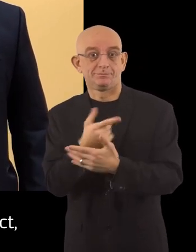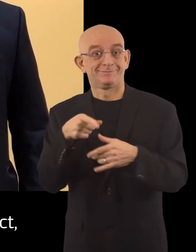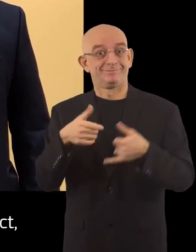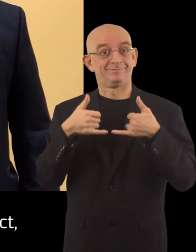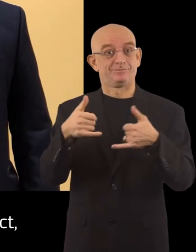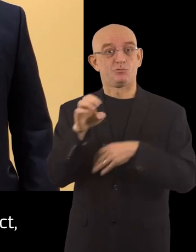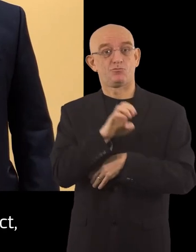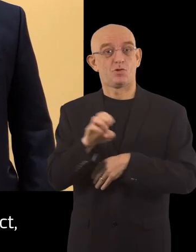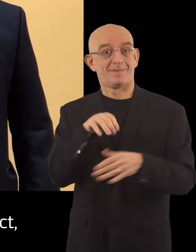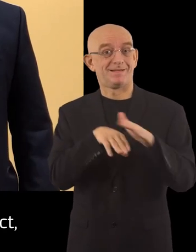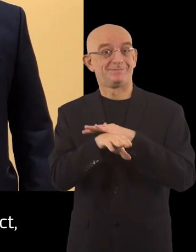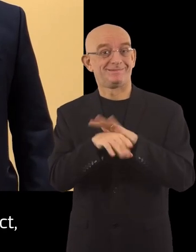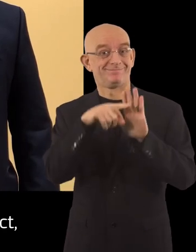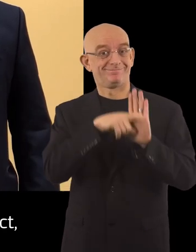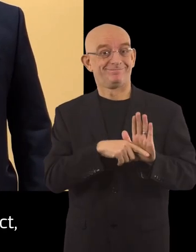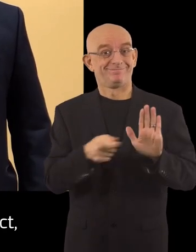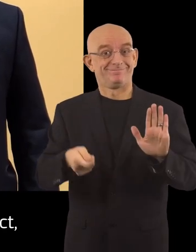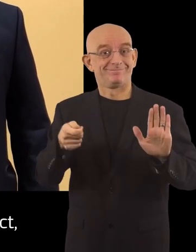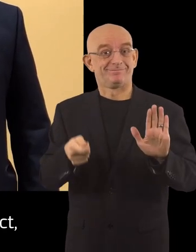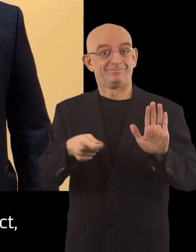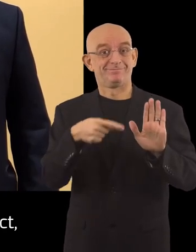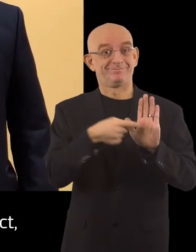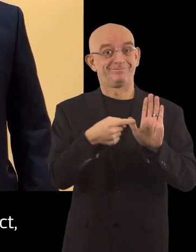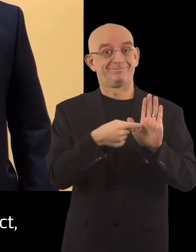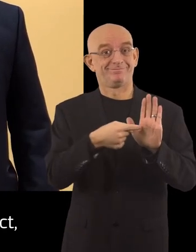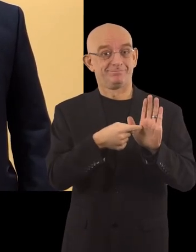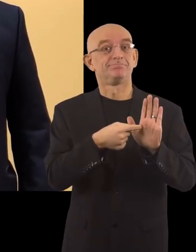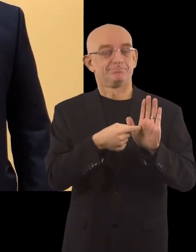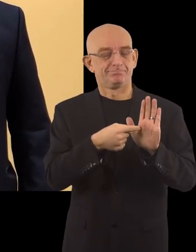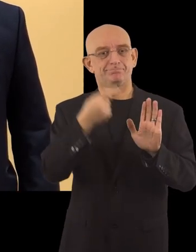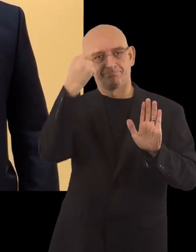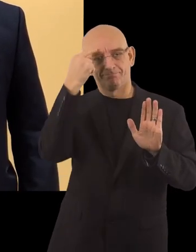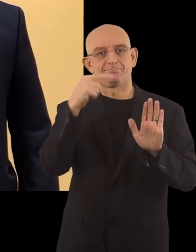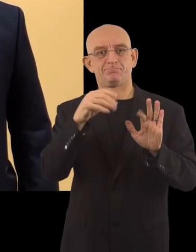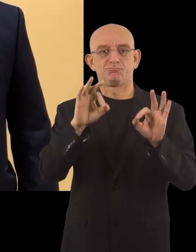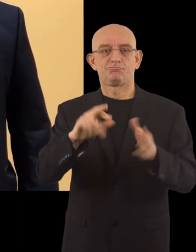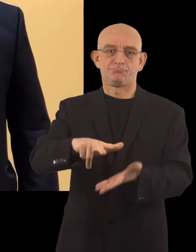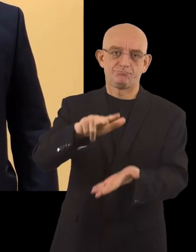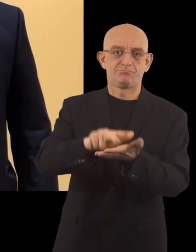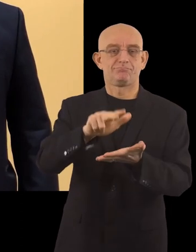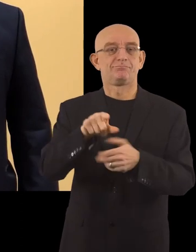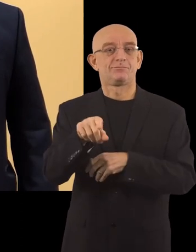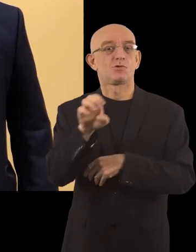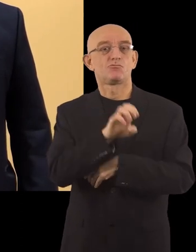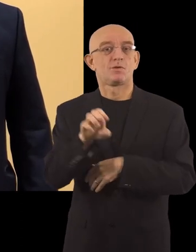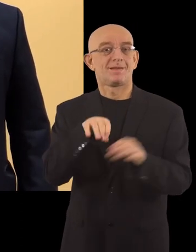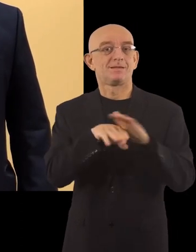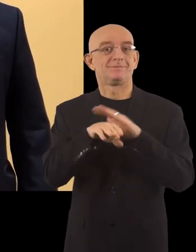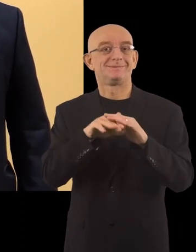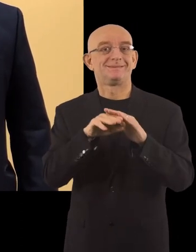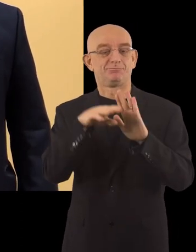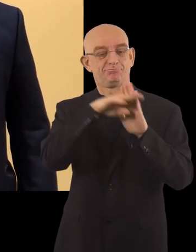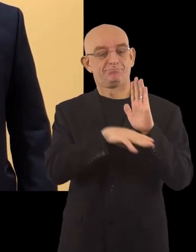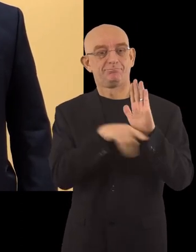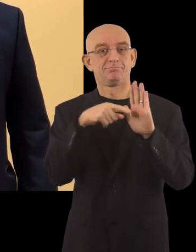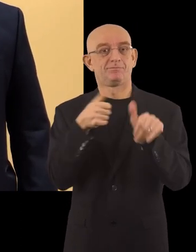award, the European Accessibility Act, the very recently approved European Accessibility